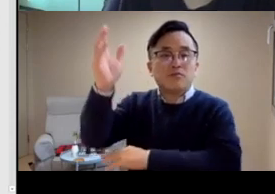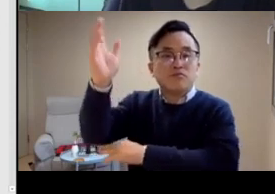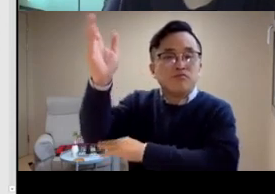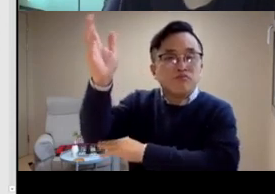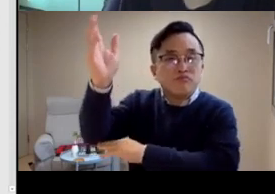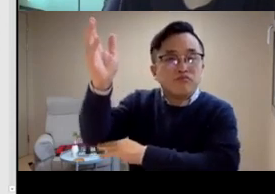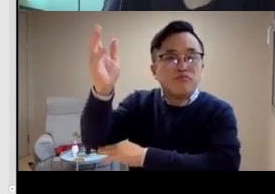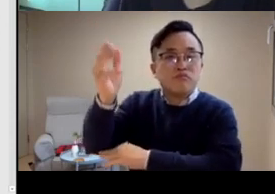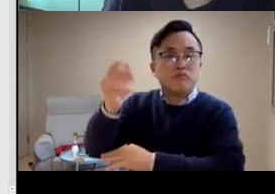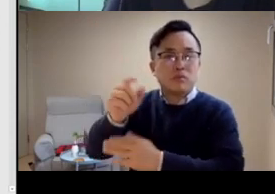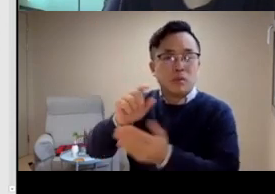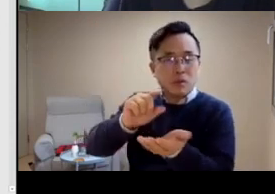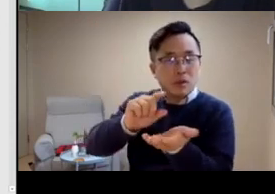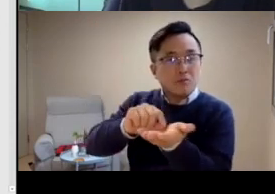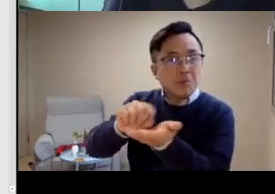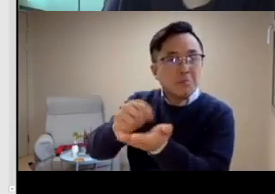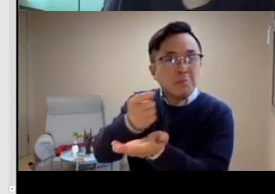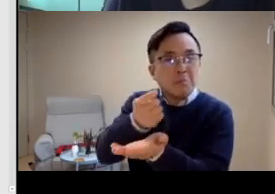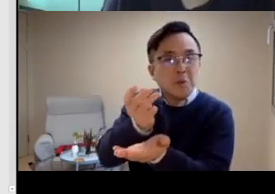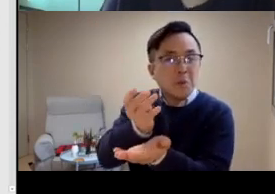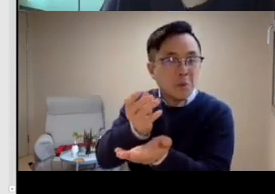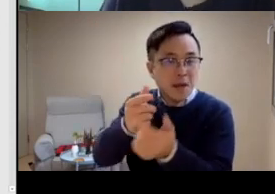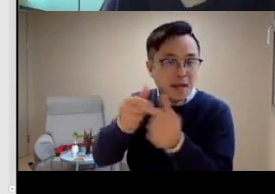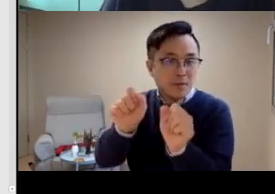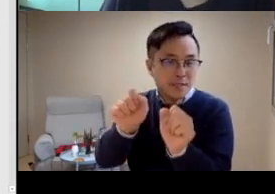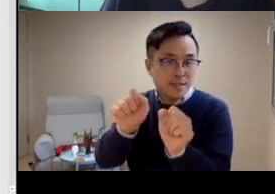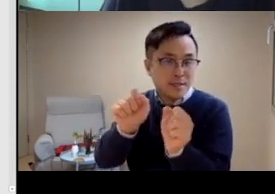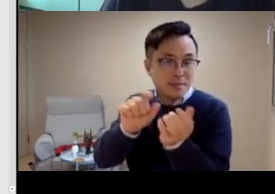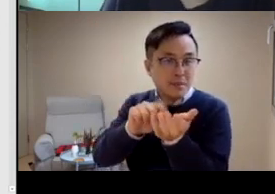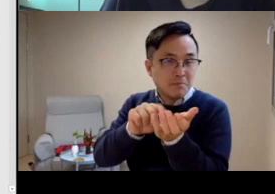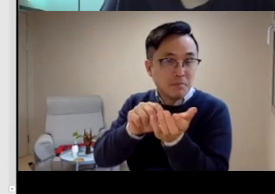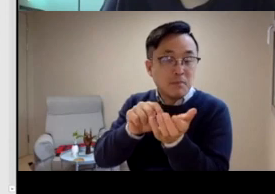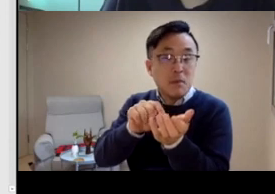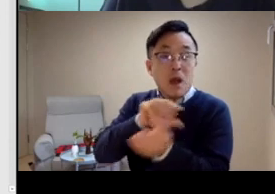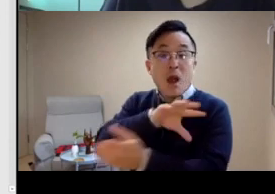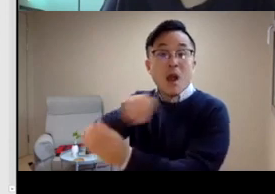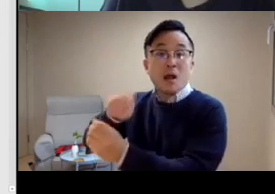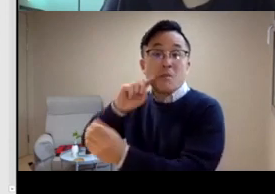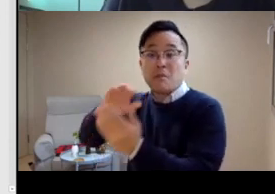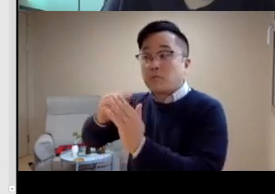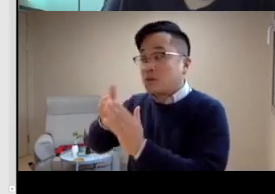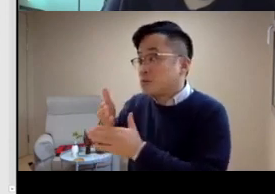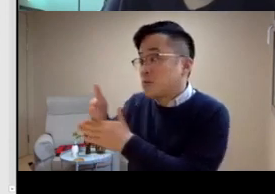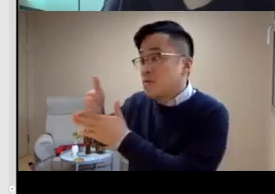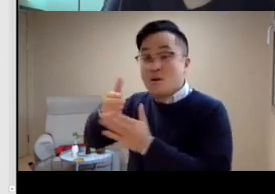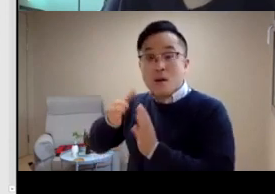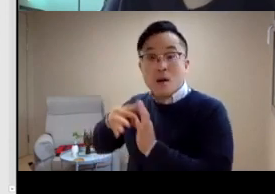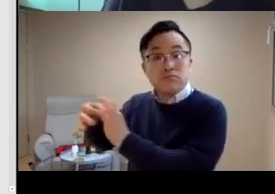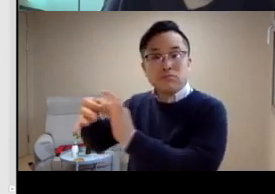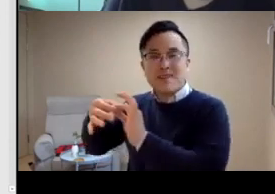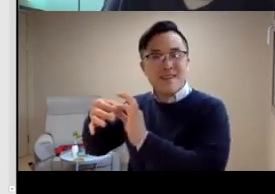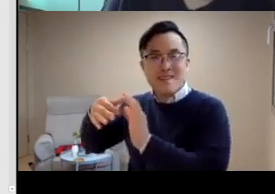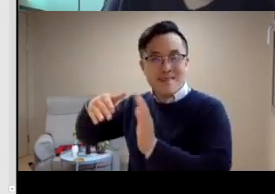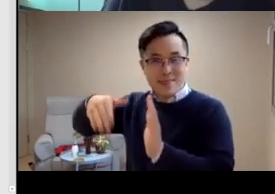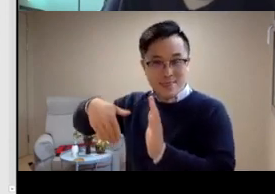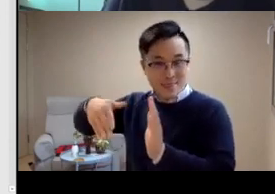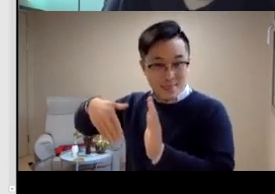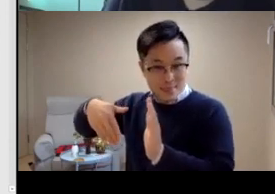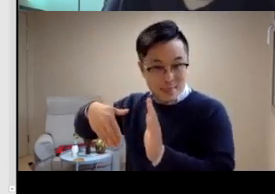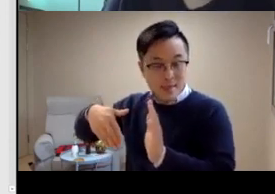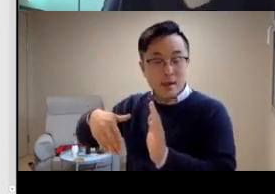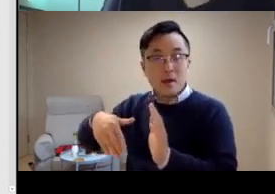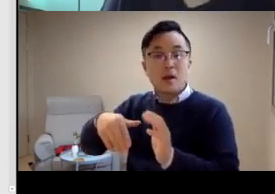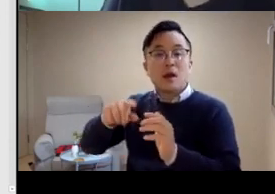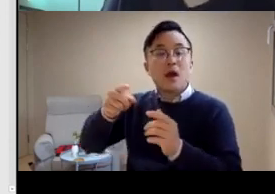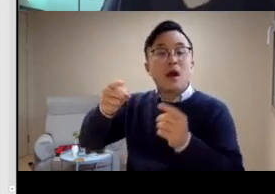relationships. There were a couple of hearing people who were doing research and who were giving lectures. They even printed and published